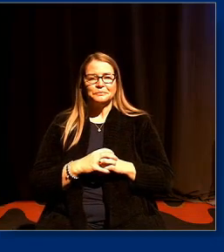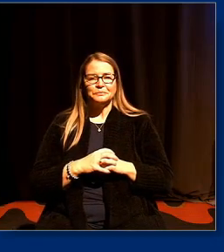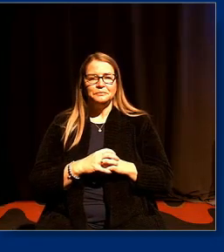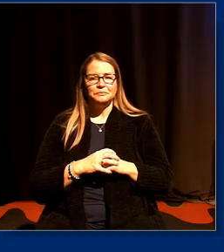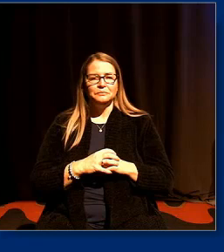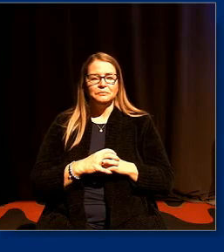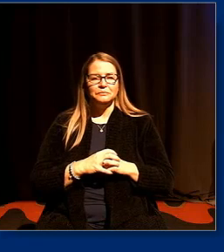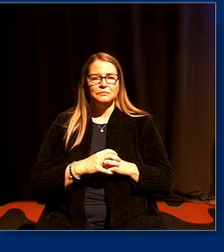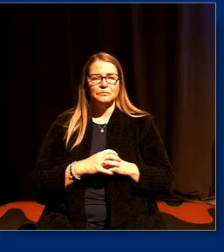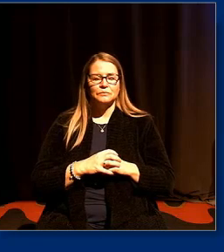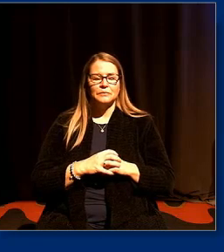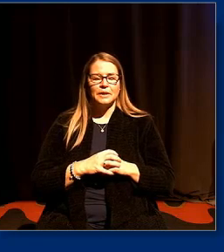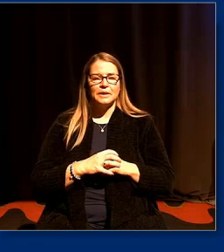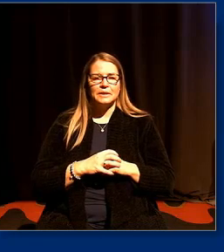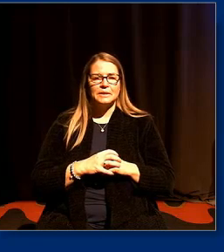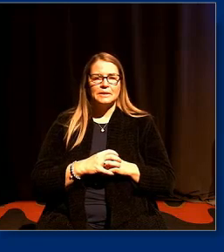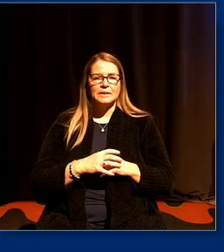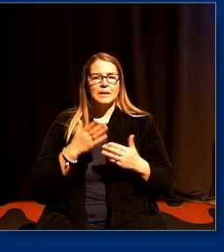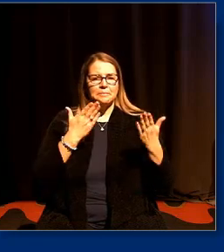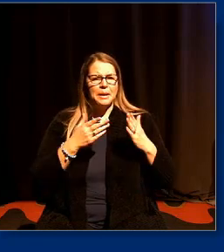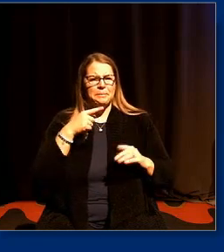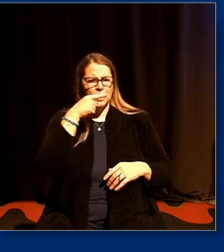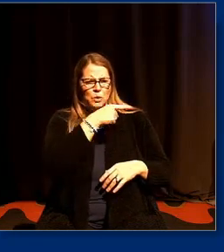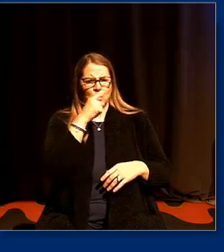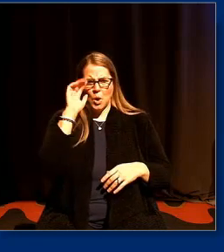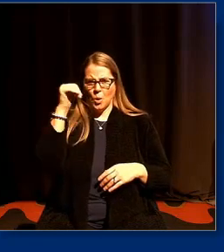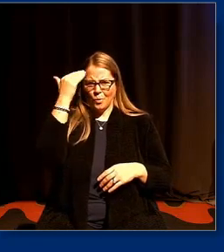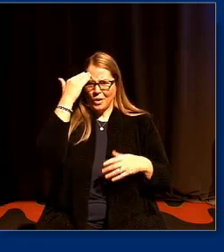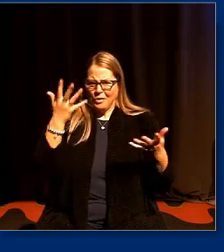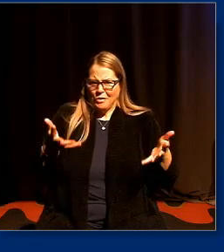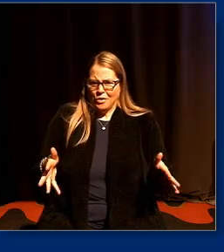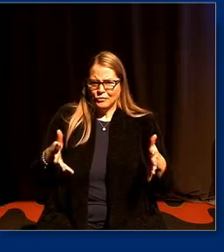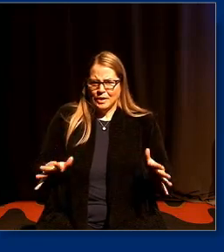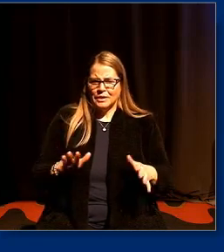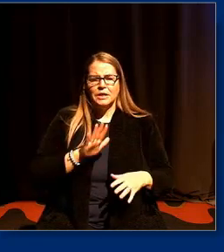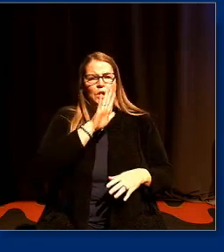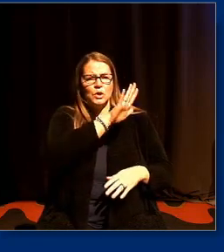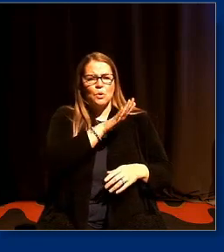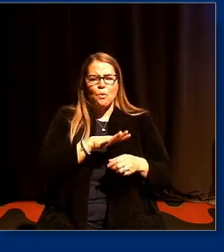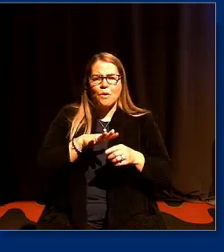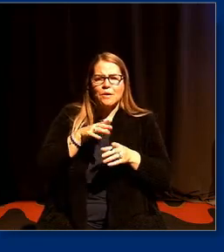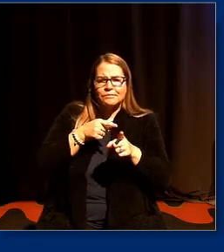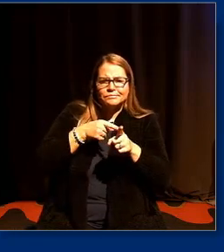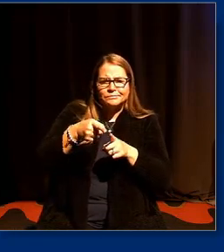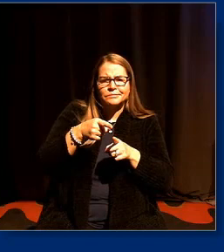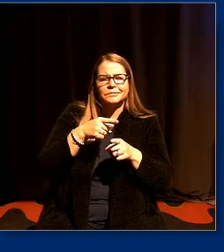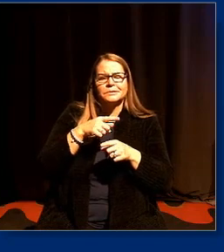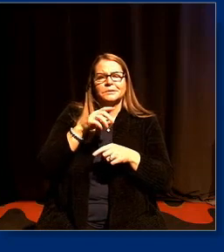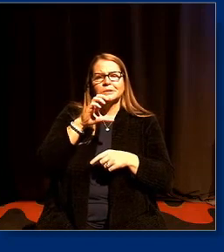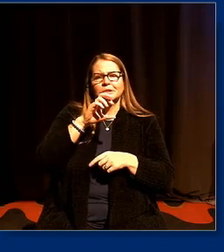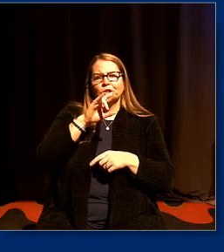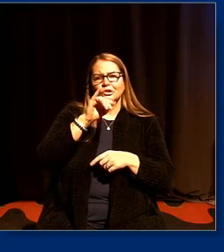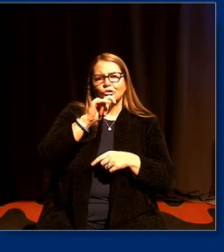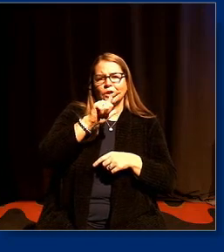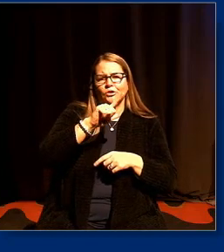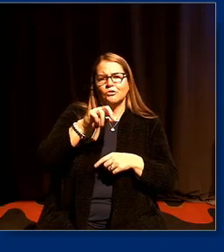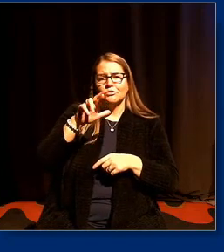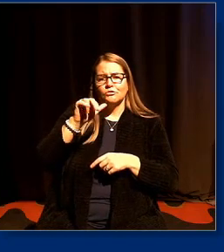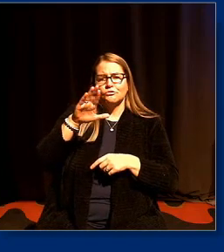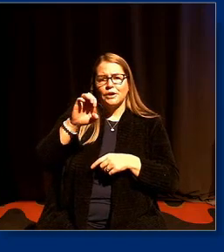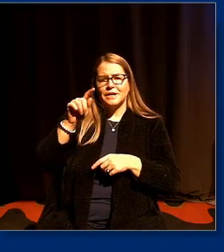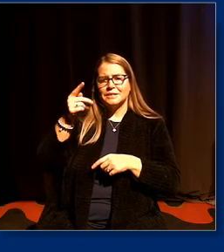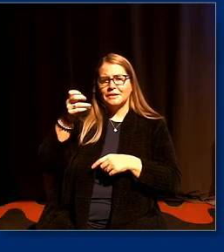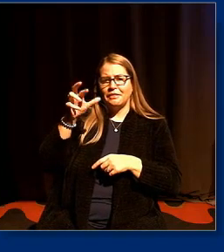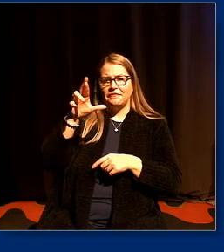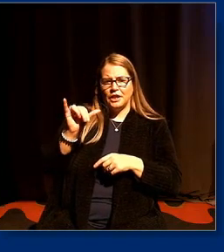as i'm sure you are aware your area expertise critical race theory has become